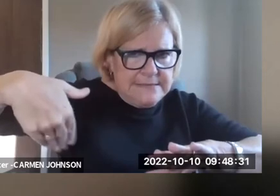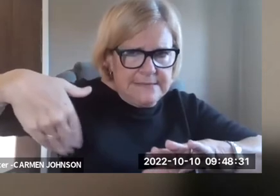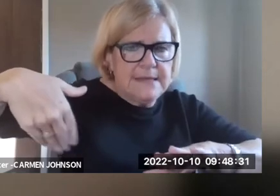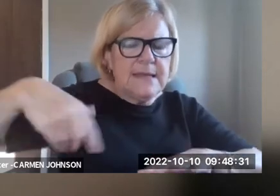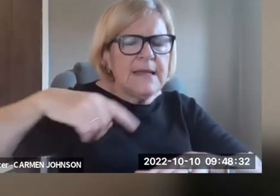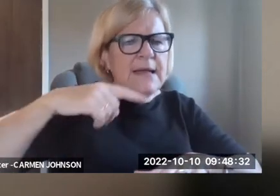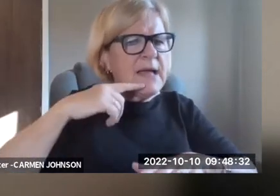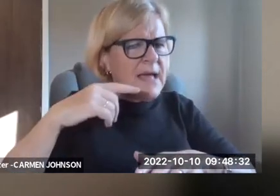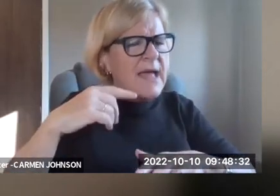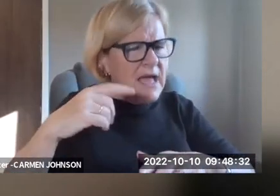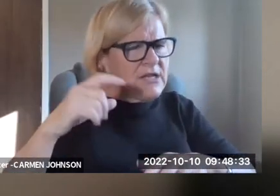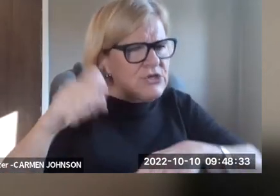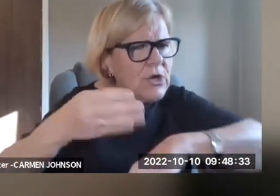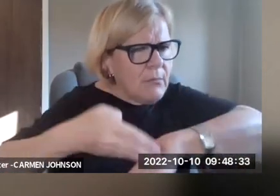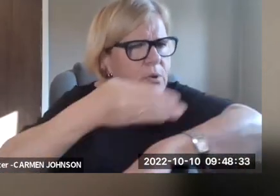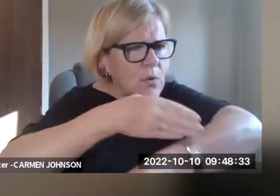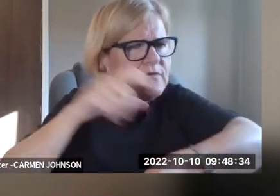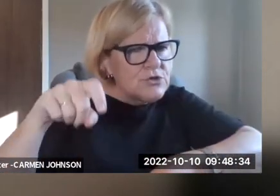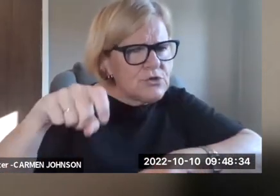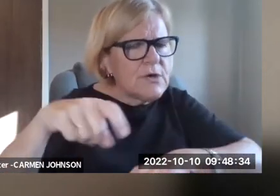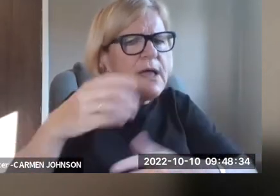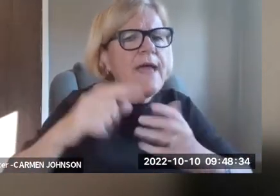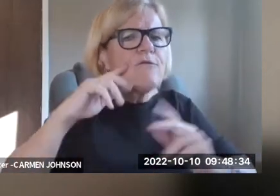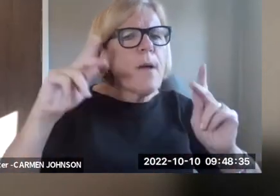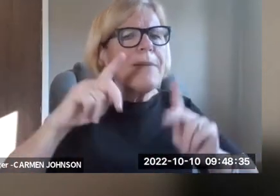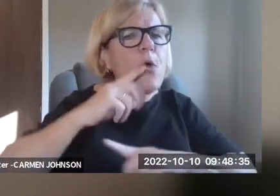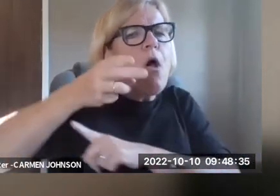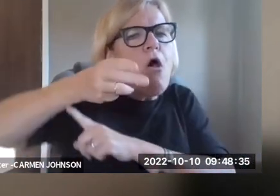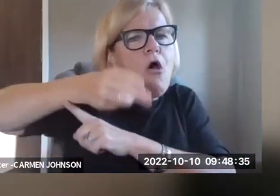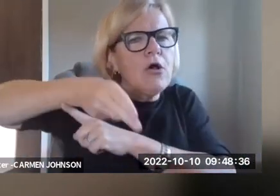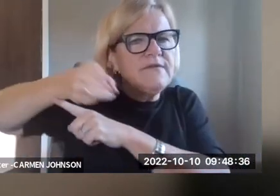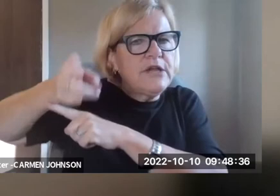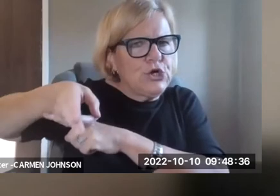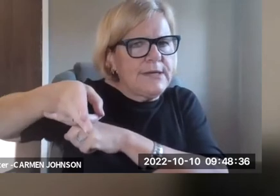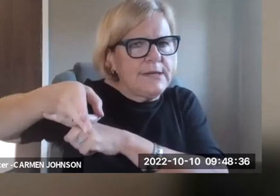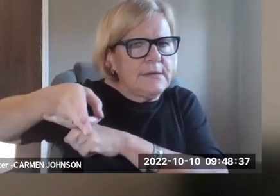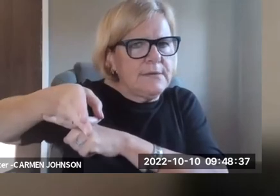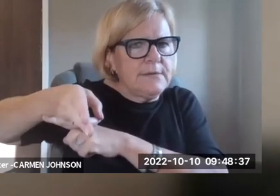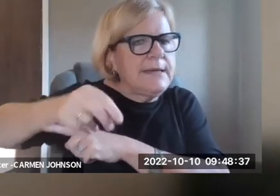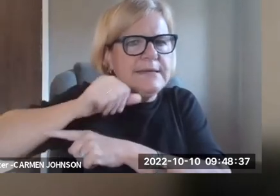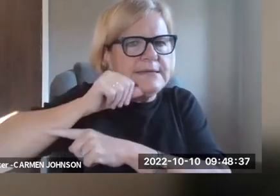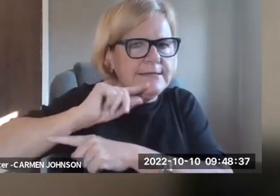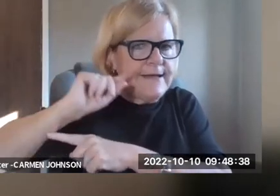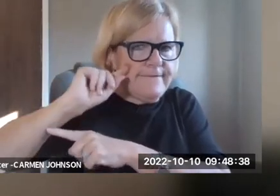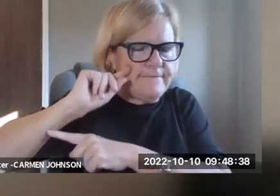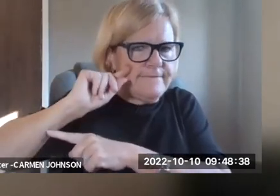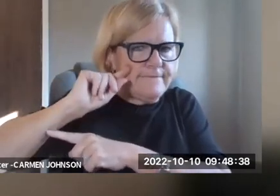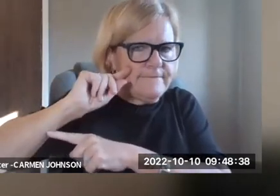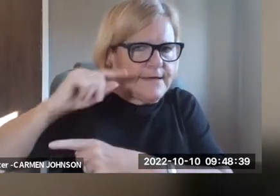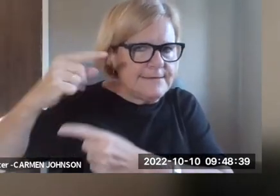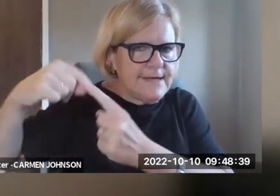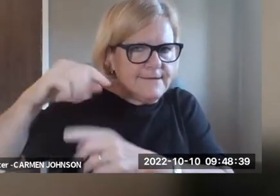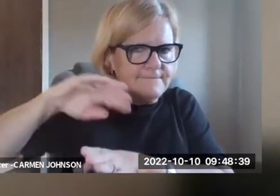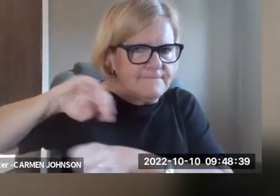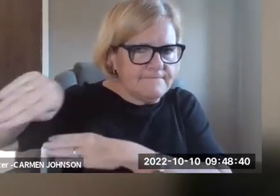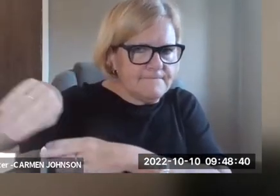is room for that. What hasn't been litigated so much, um, and there's room for a lot of improvement is